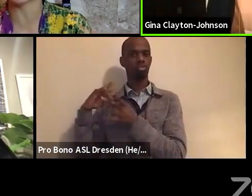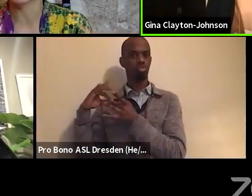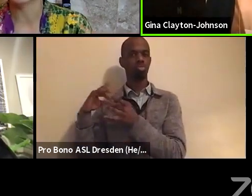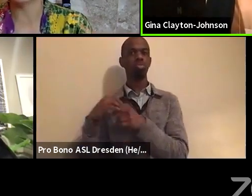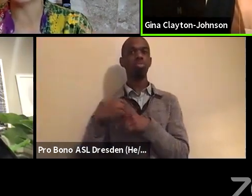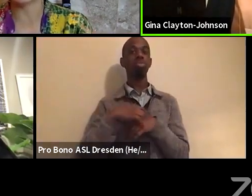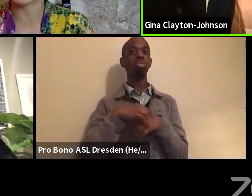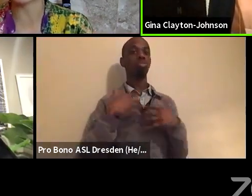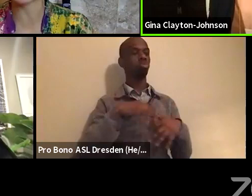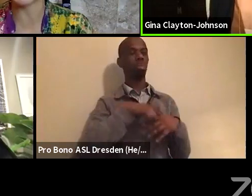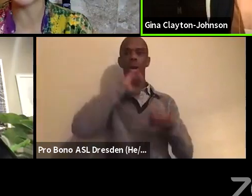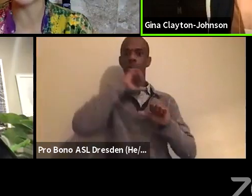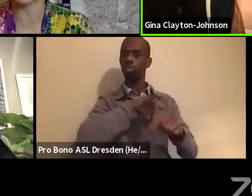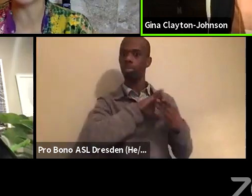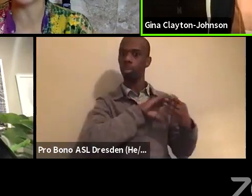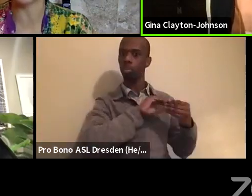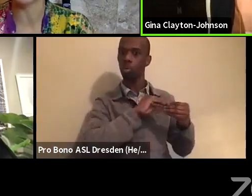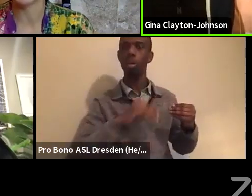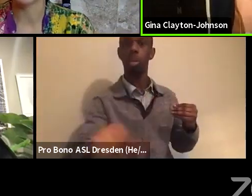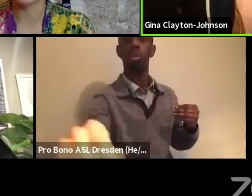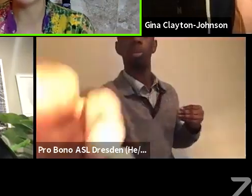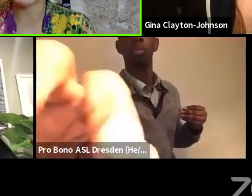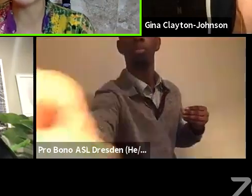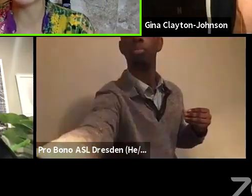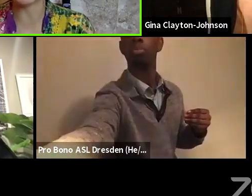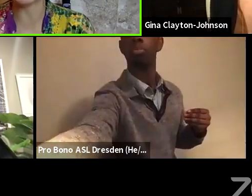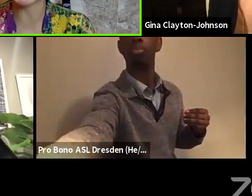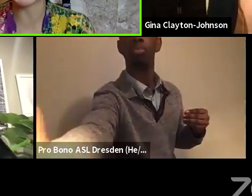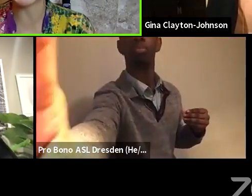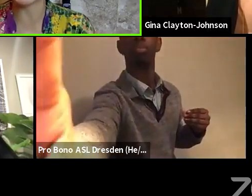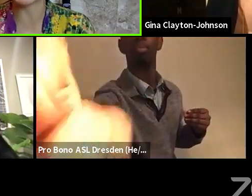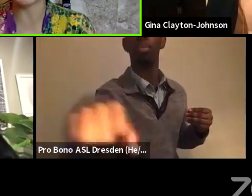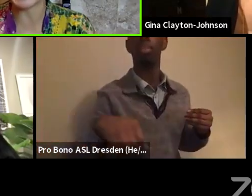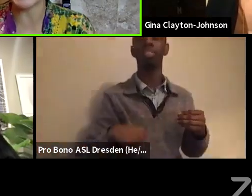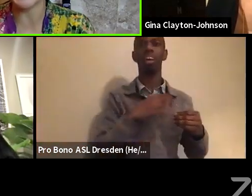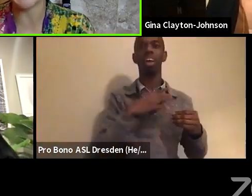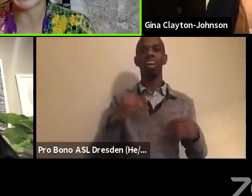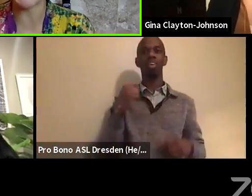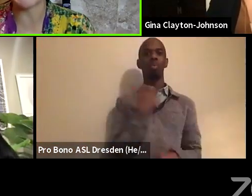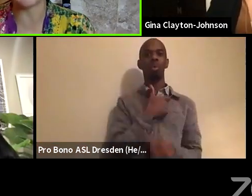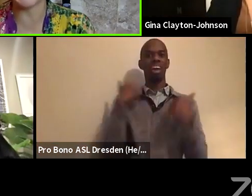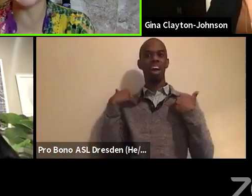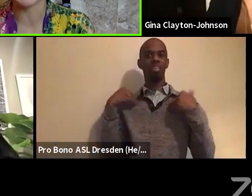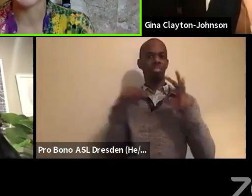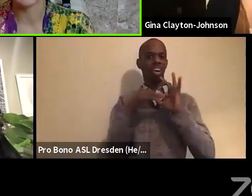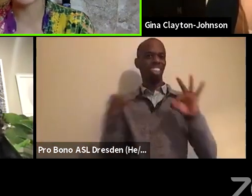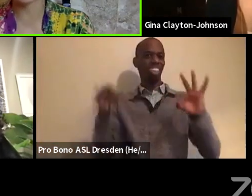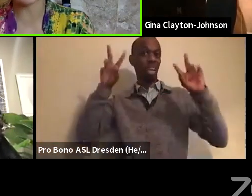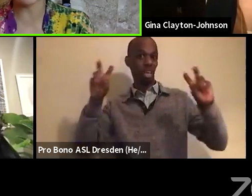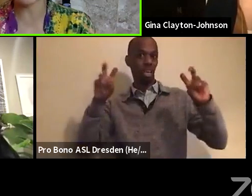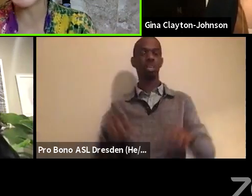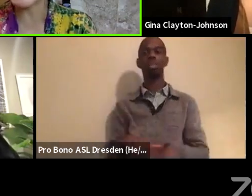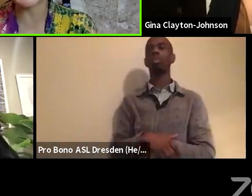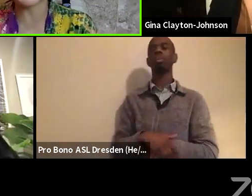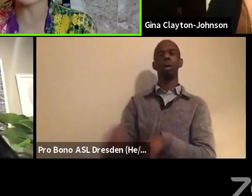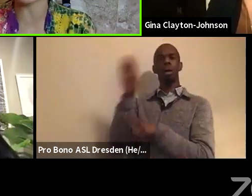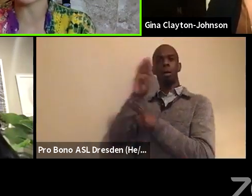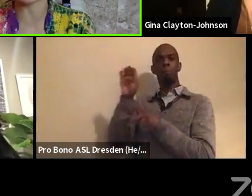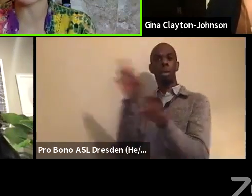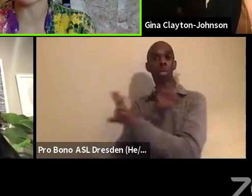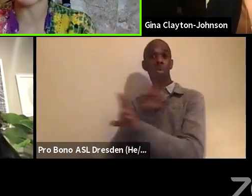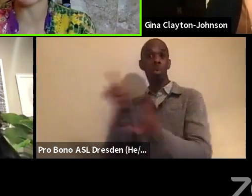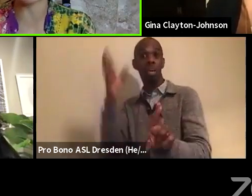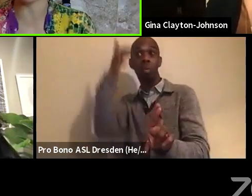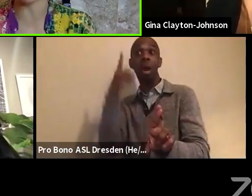we were, you know, we got a saying, you know, be ready. So you ain't got to get ready, right? We, we were already building